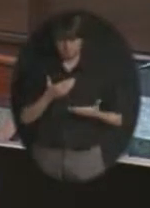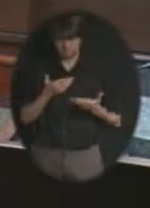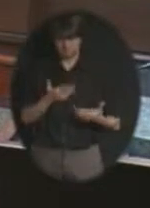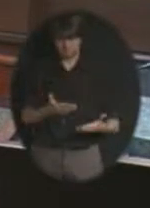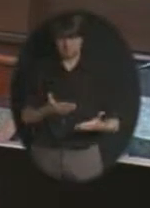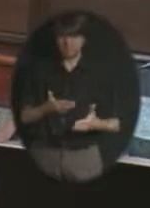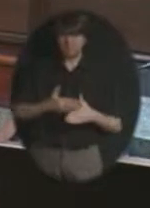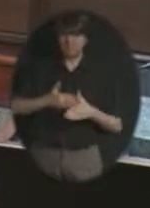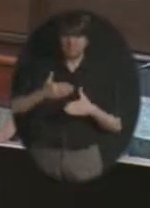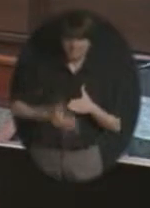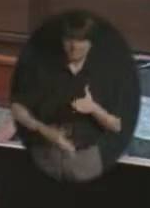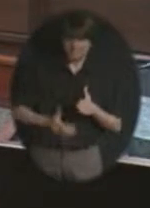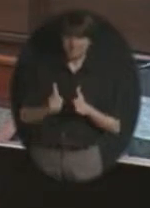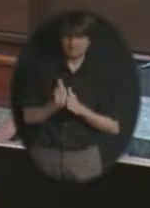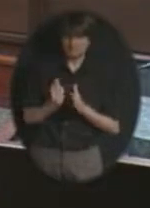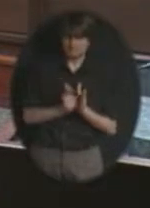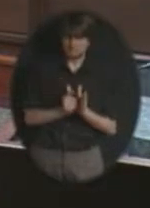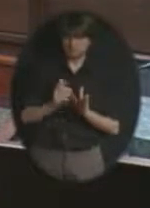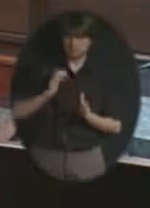nominations. Second.